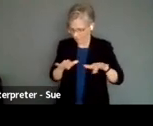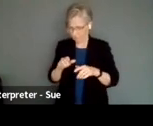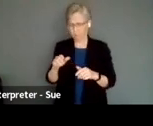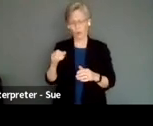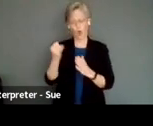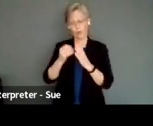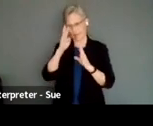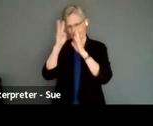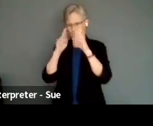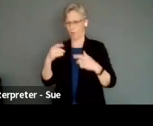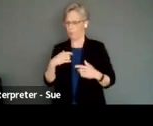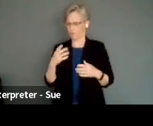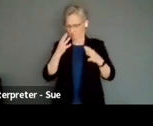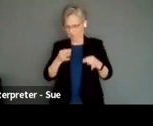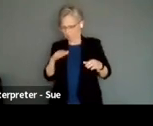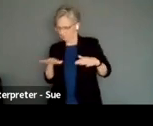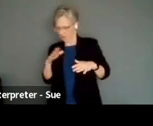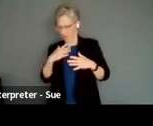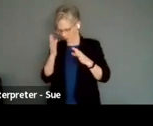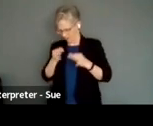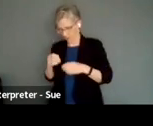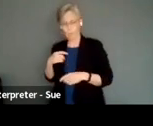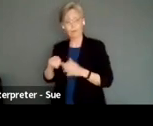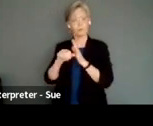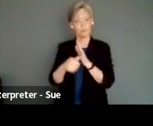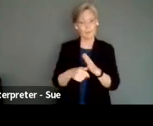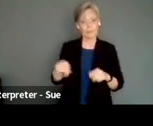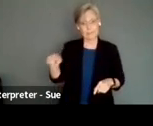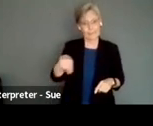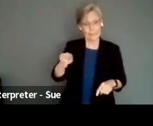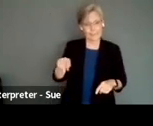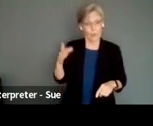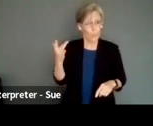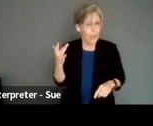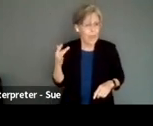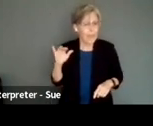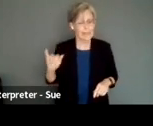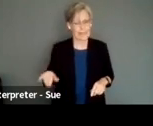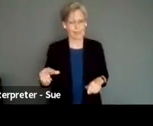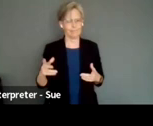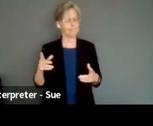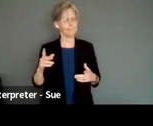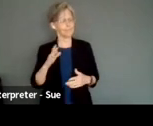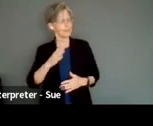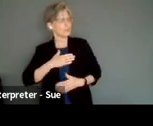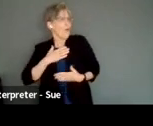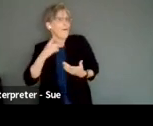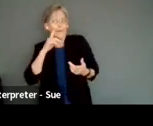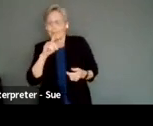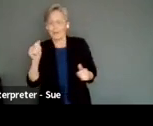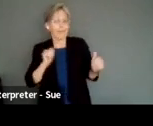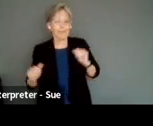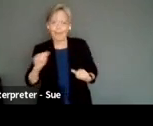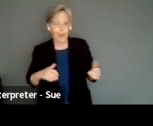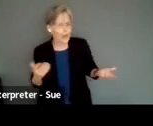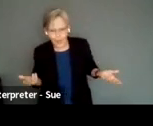and transgression. And this, why I'm stressing this is this is the, this is the artistic joy of disability theatre, we have